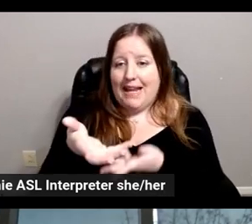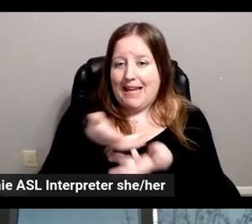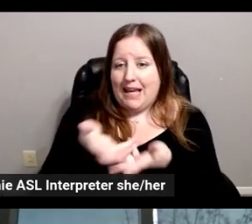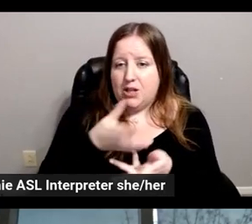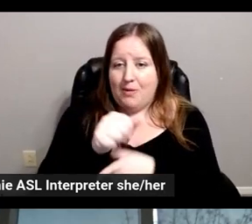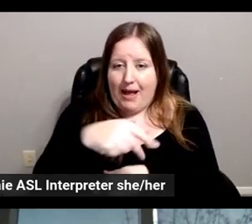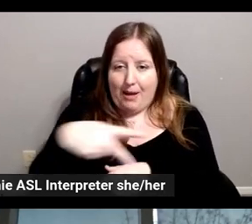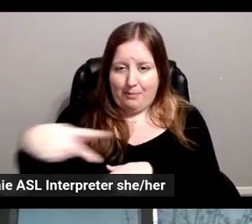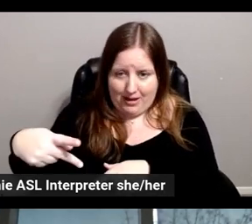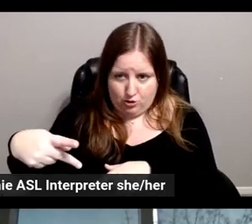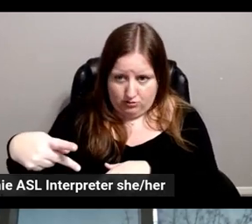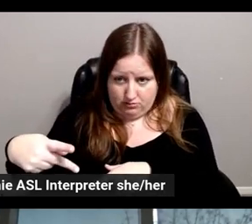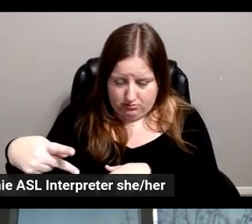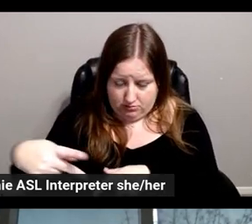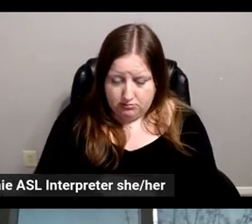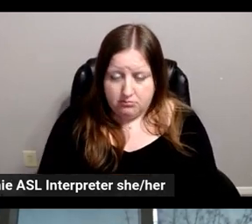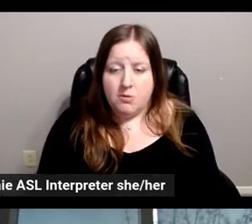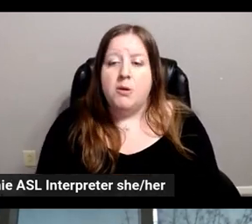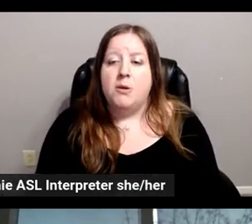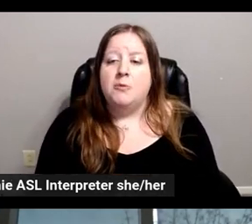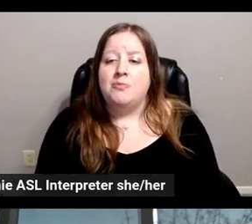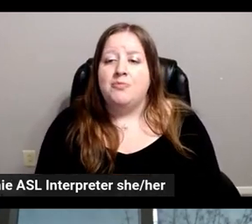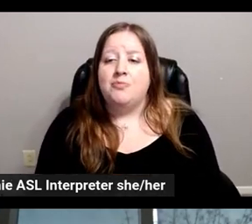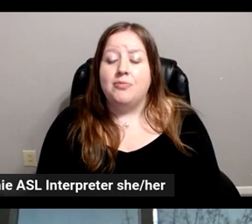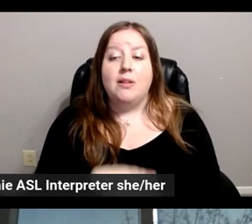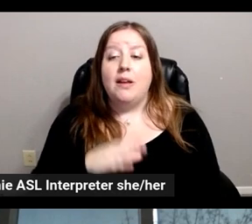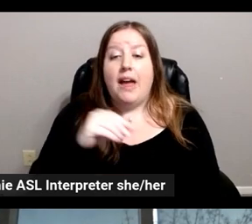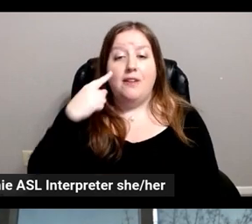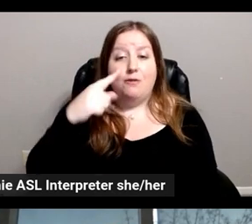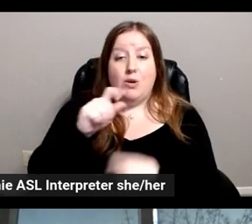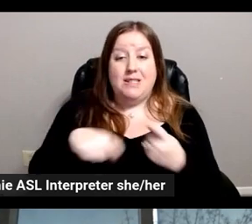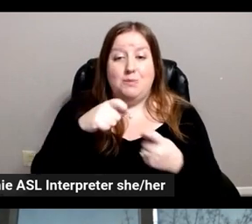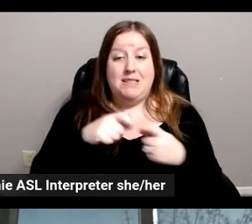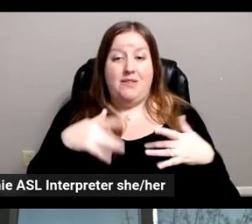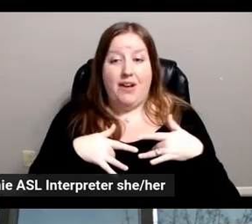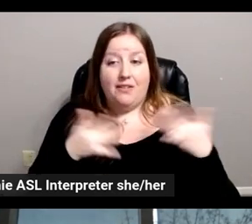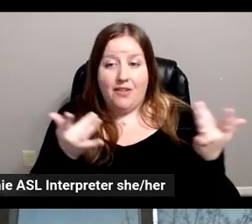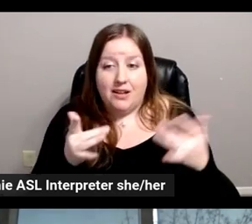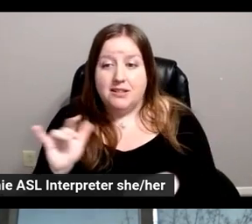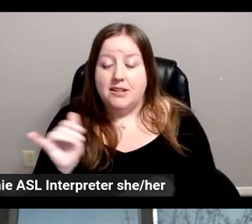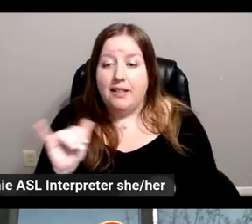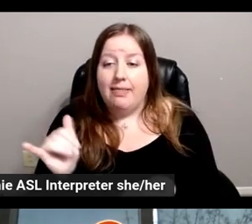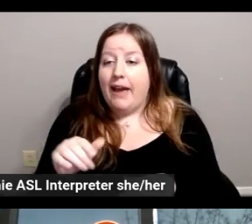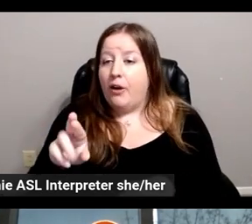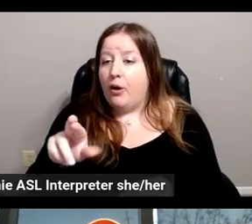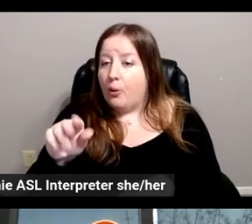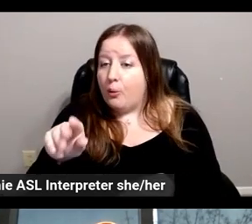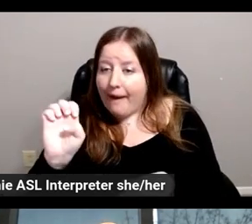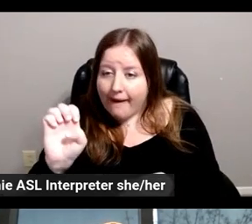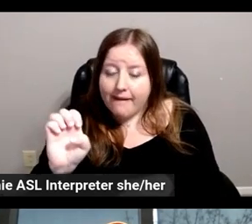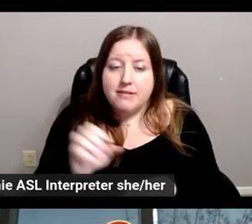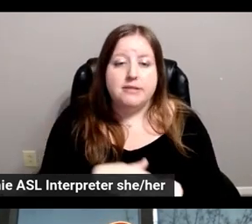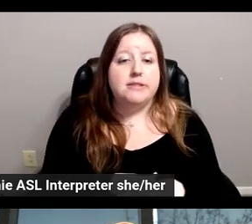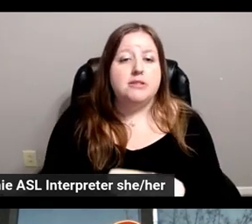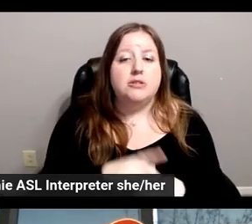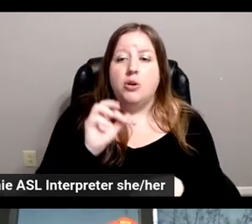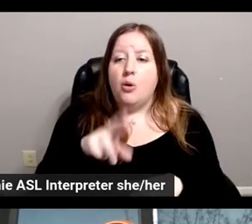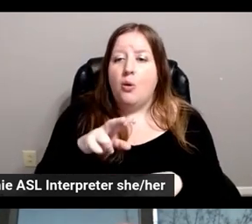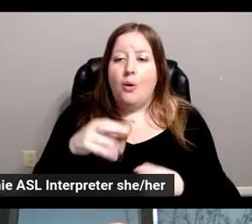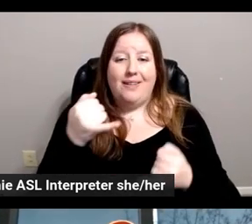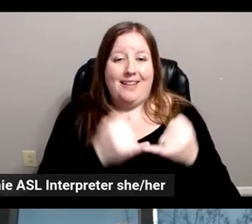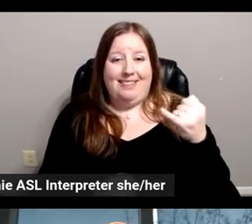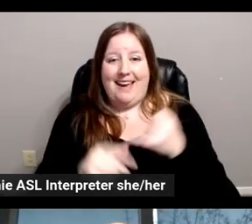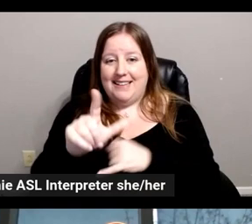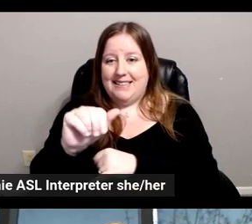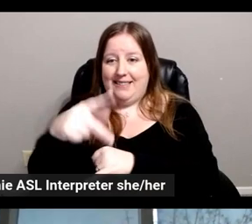at the end of the day. And especially during specific events like during a race or during the last lap